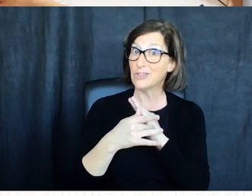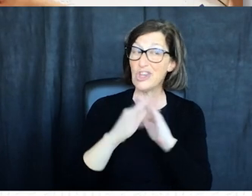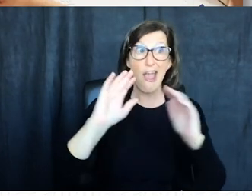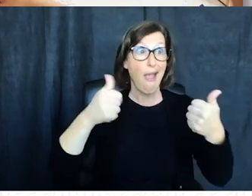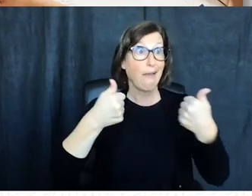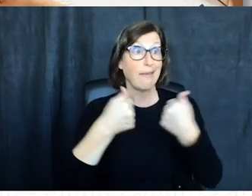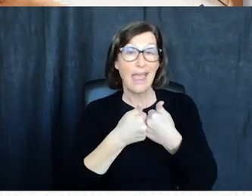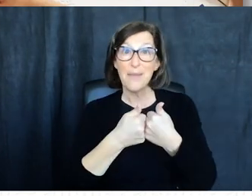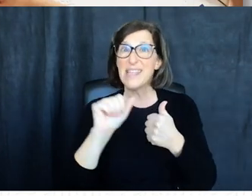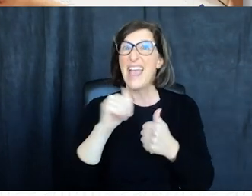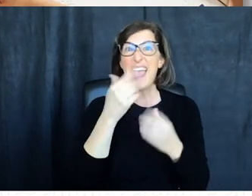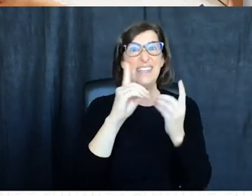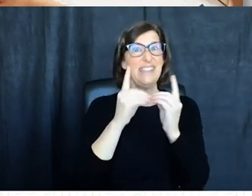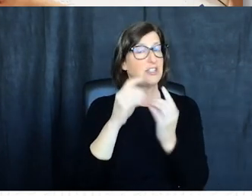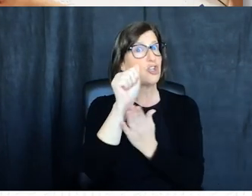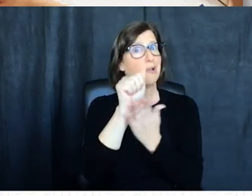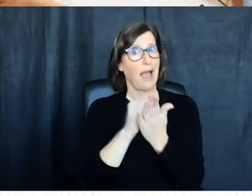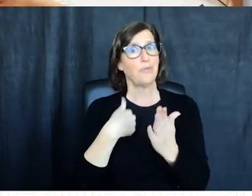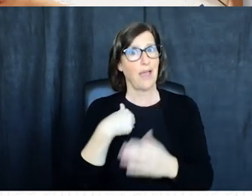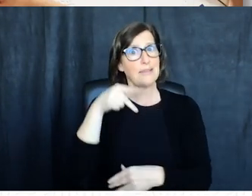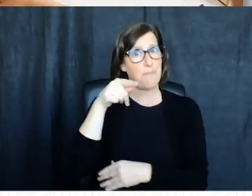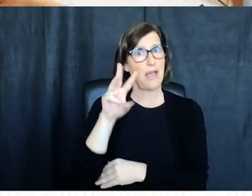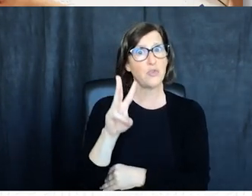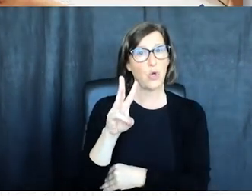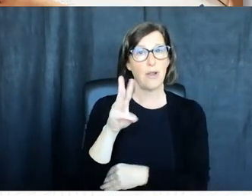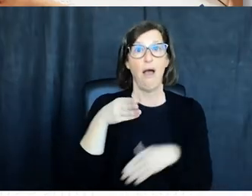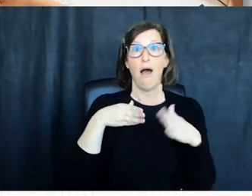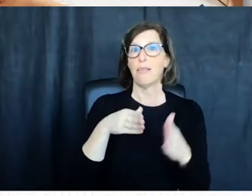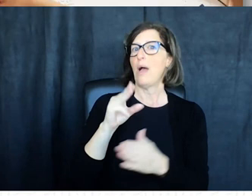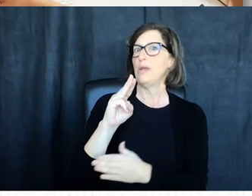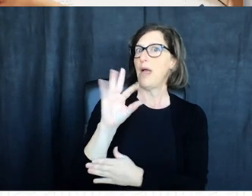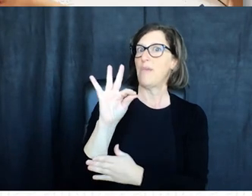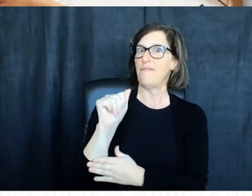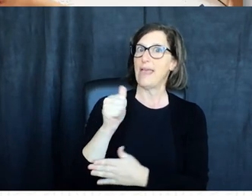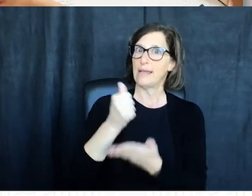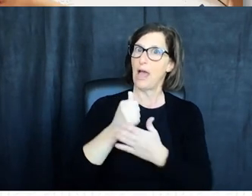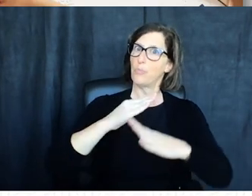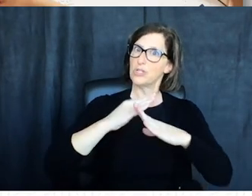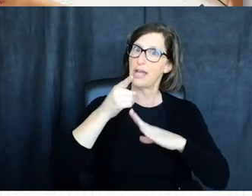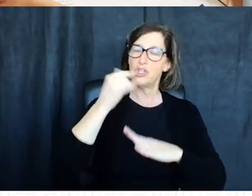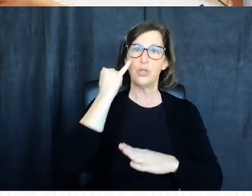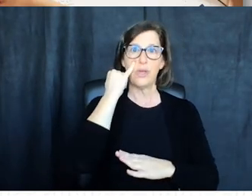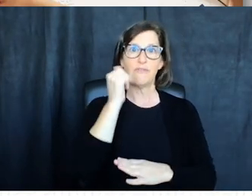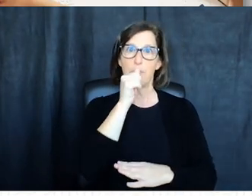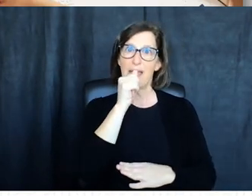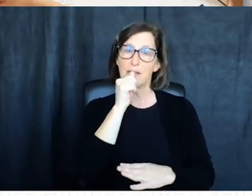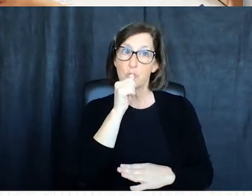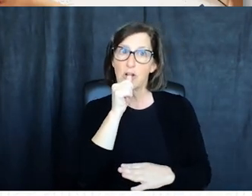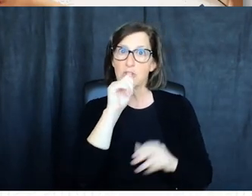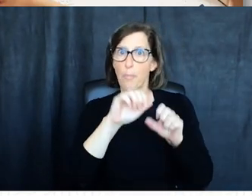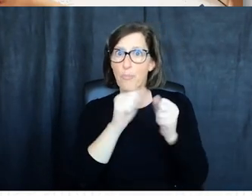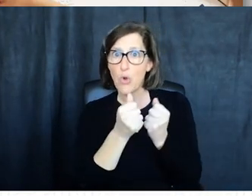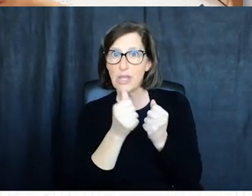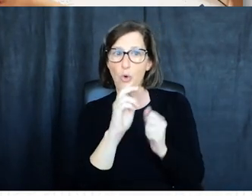gaming platforms and really any digital account that have a password enabling mfa on your devices can even help to protect you if your passwords are